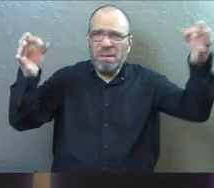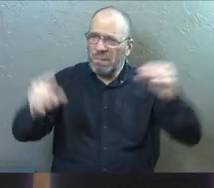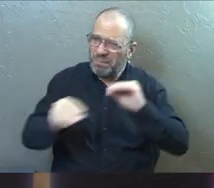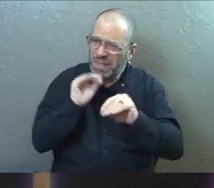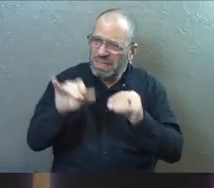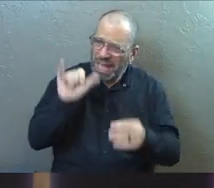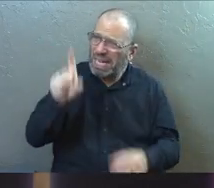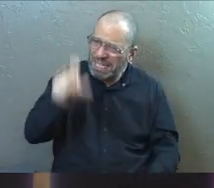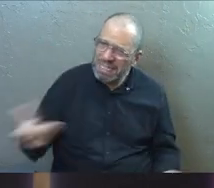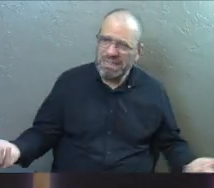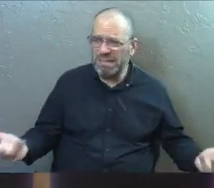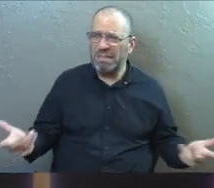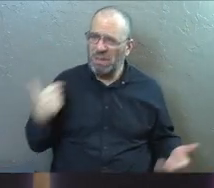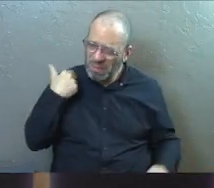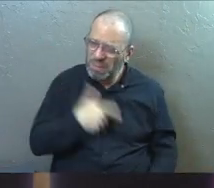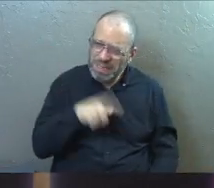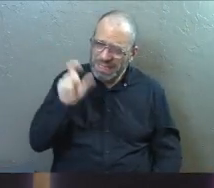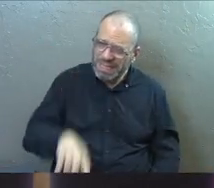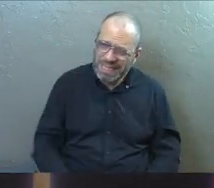that.